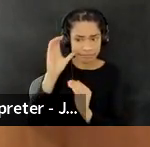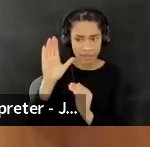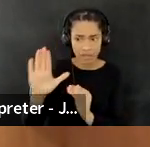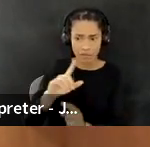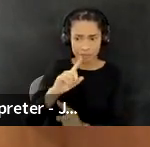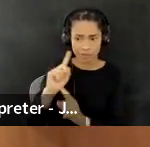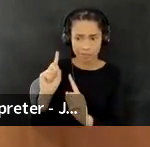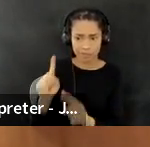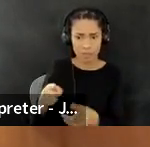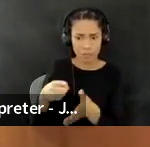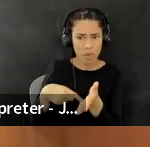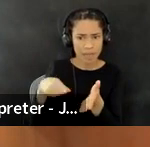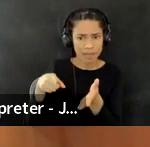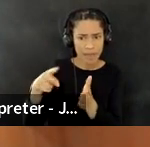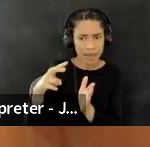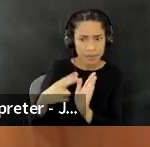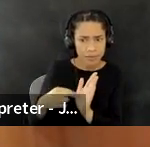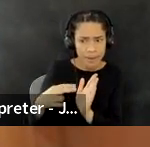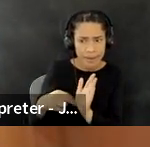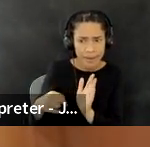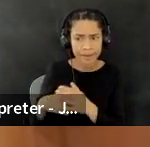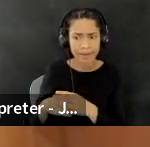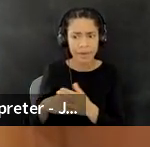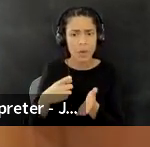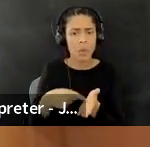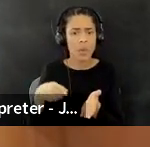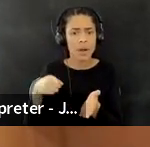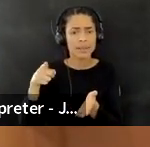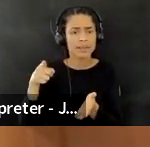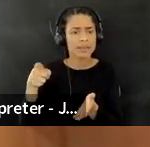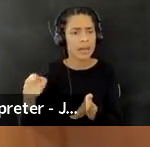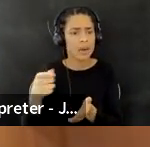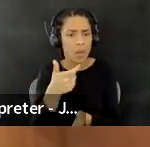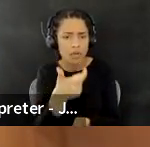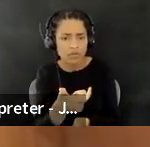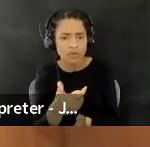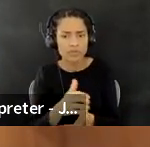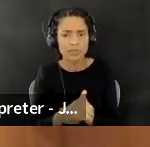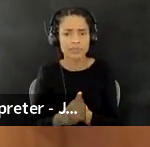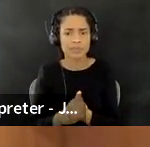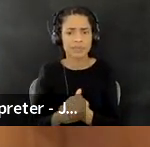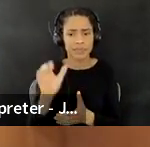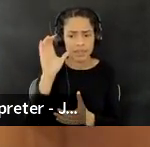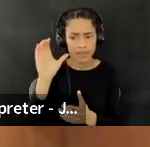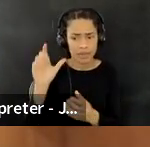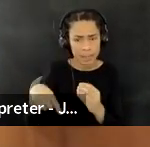and what they had watched and hearing about the specific